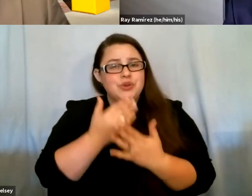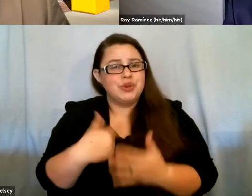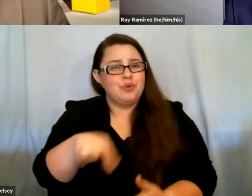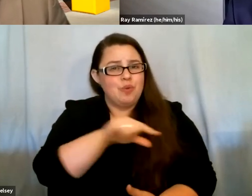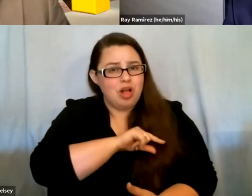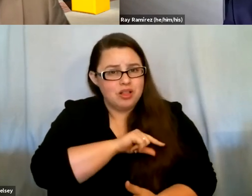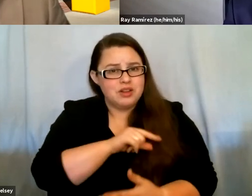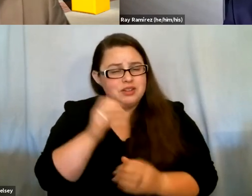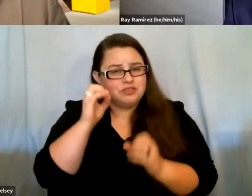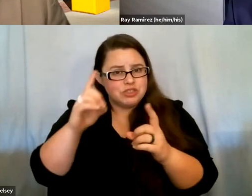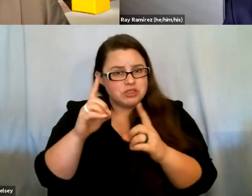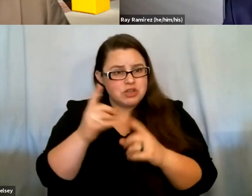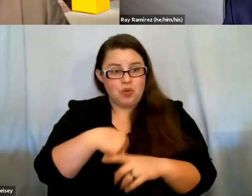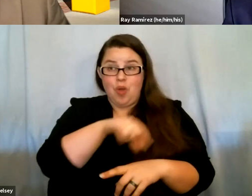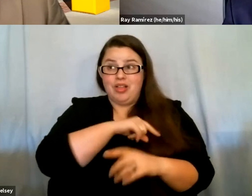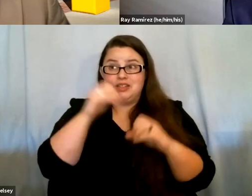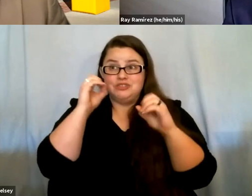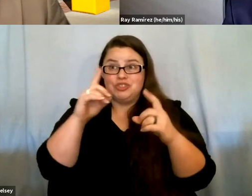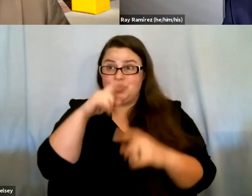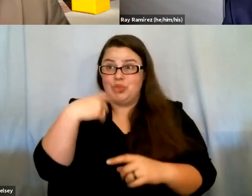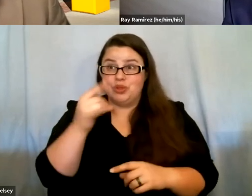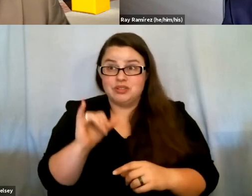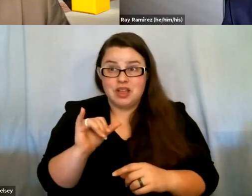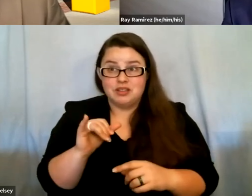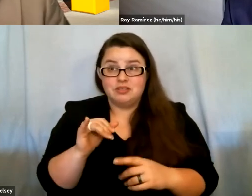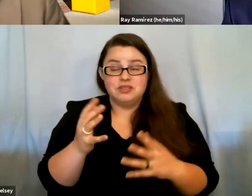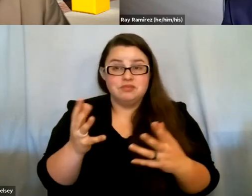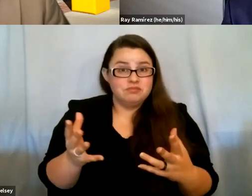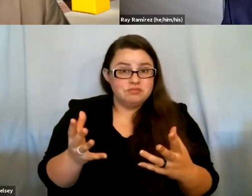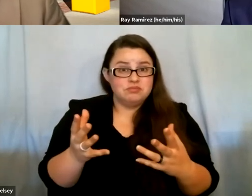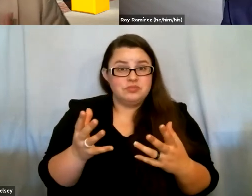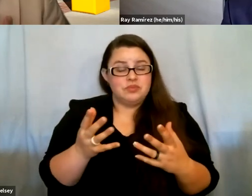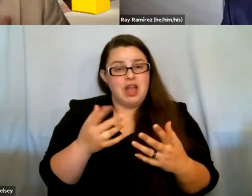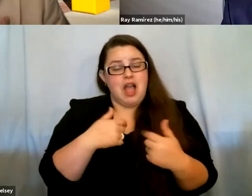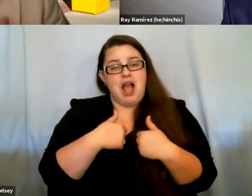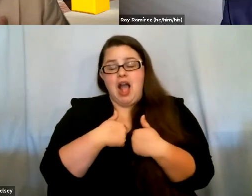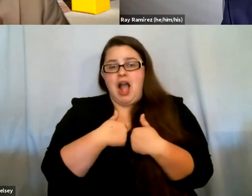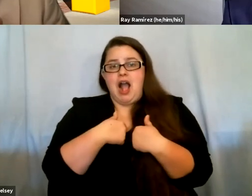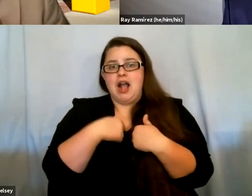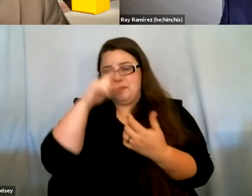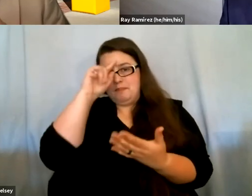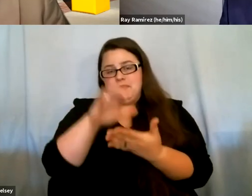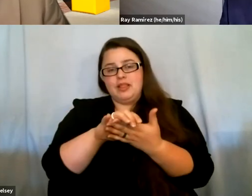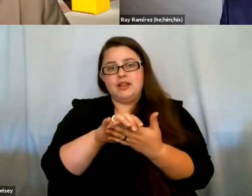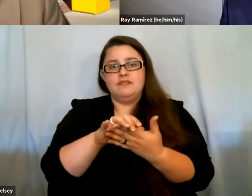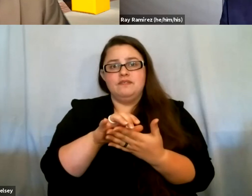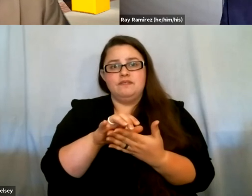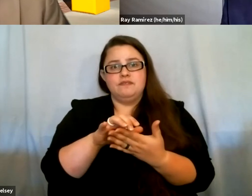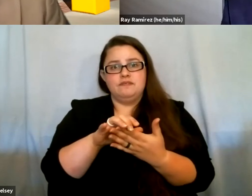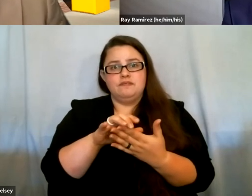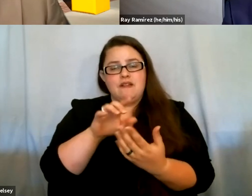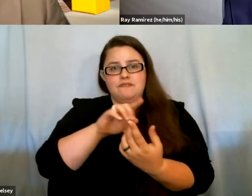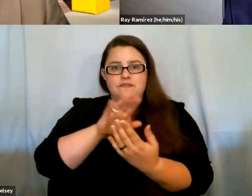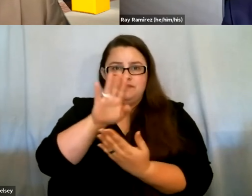And what that quality education looks like, you know, for the most part, we truly believe, I truly believe that face-to-face